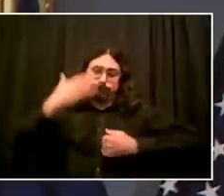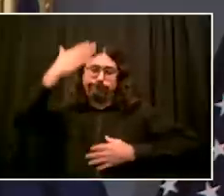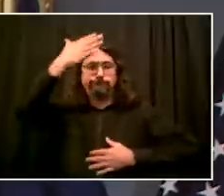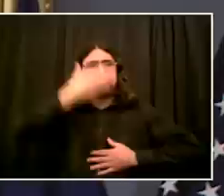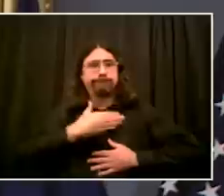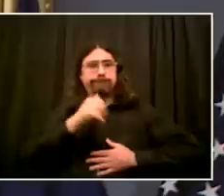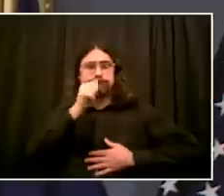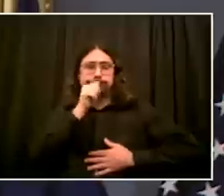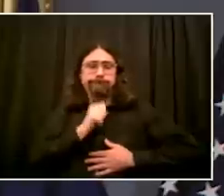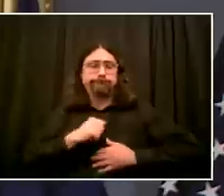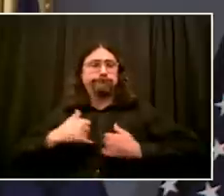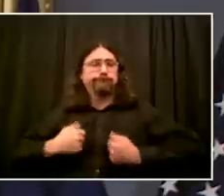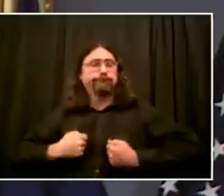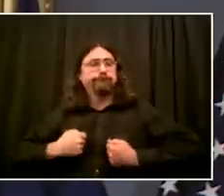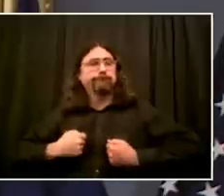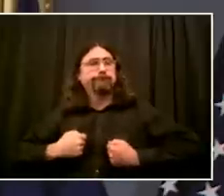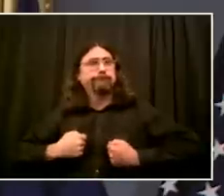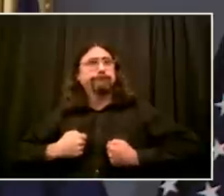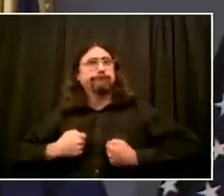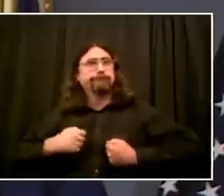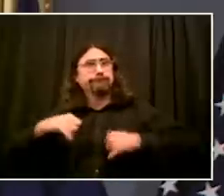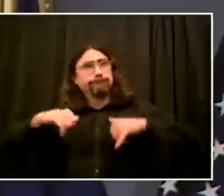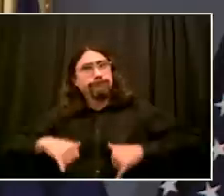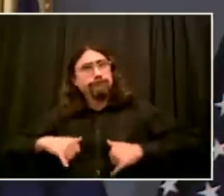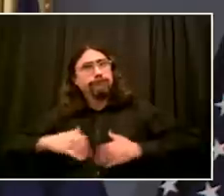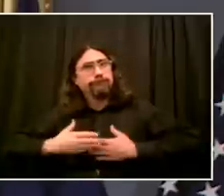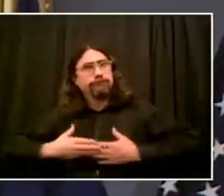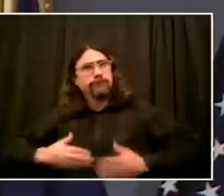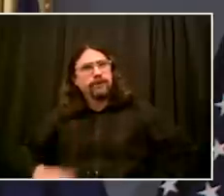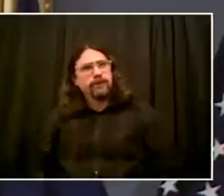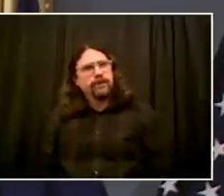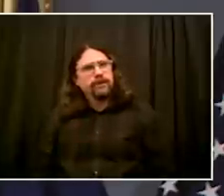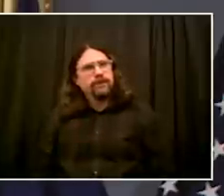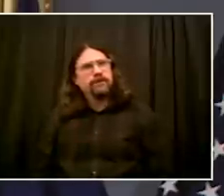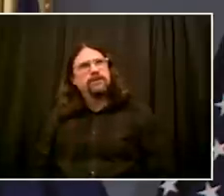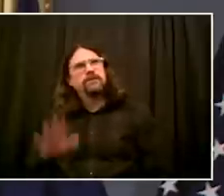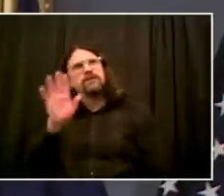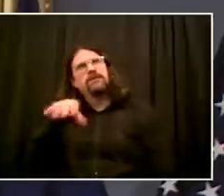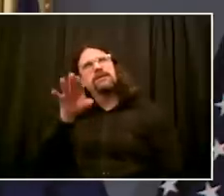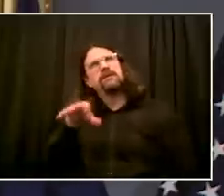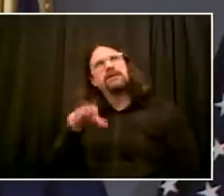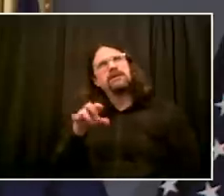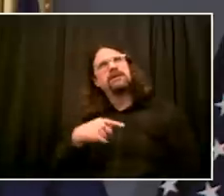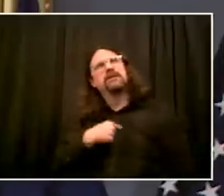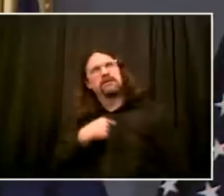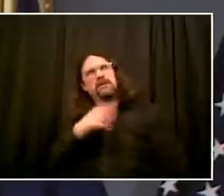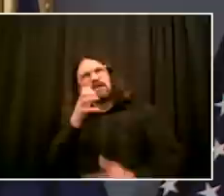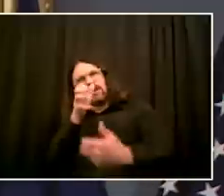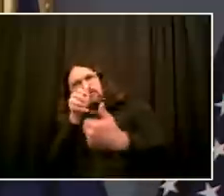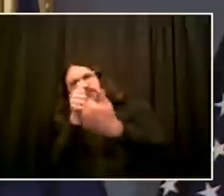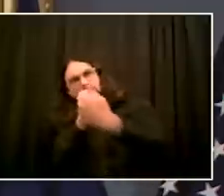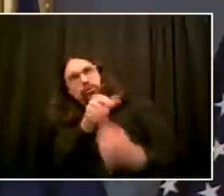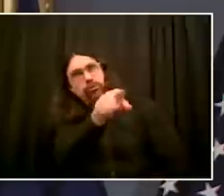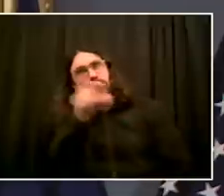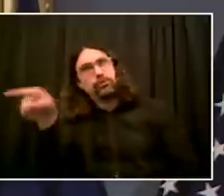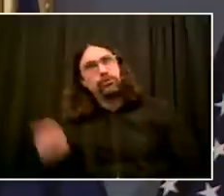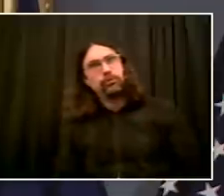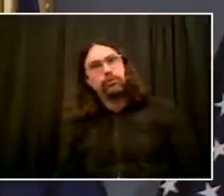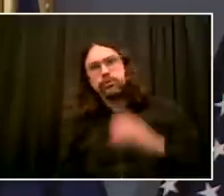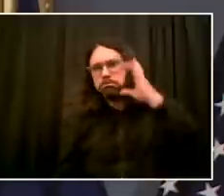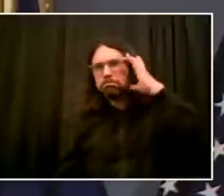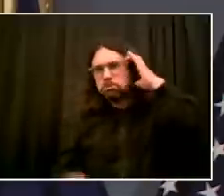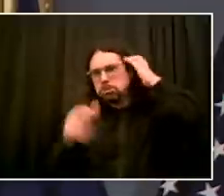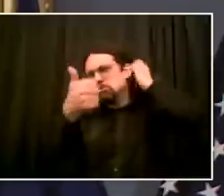myself included, to stand there for hours and hours and take that kind of treatment and not react as a human being. That takes a tremendous amount of